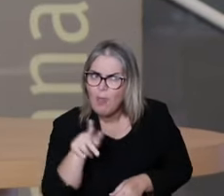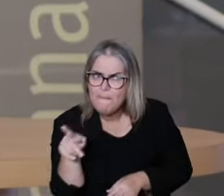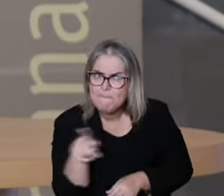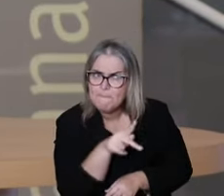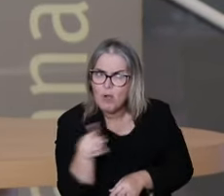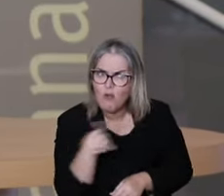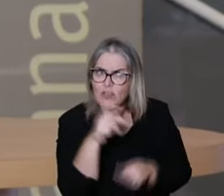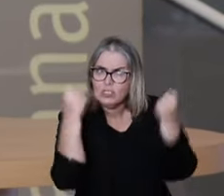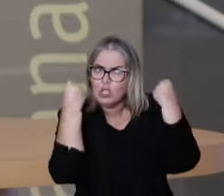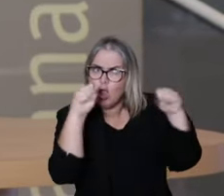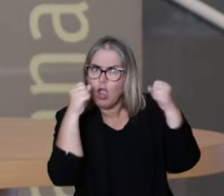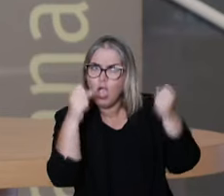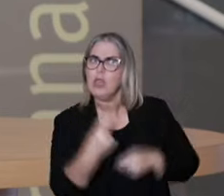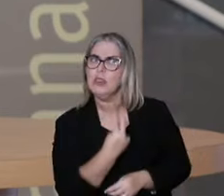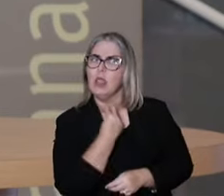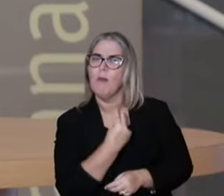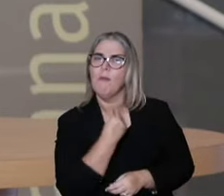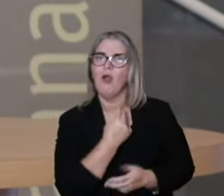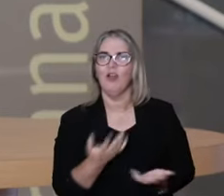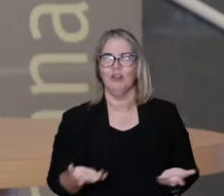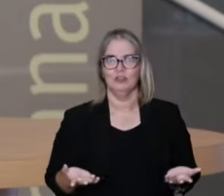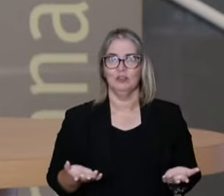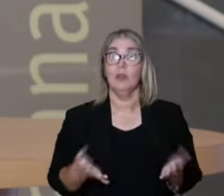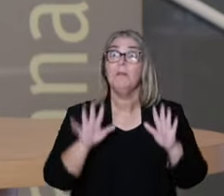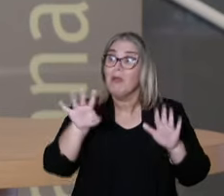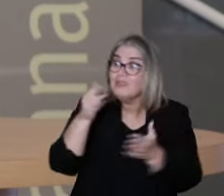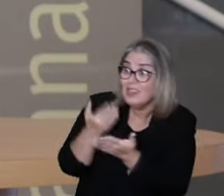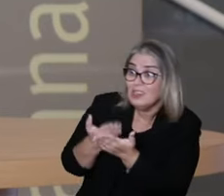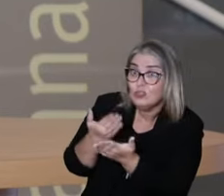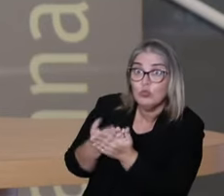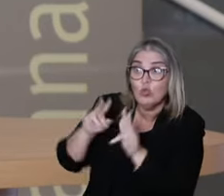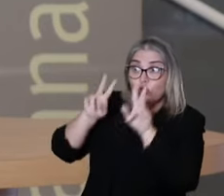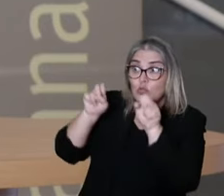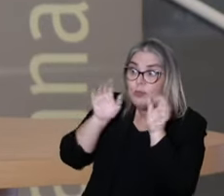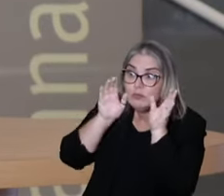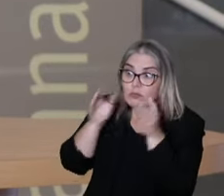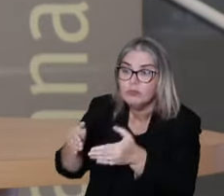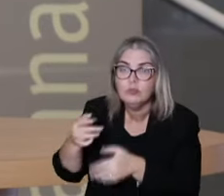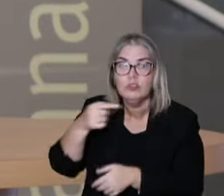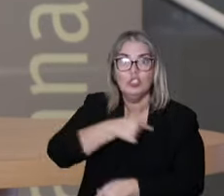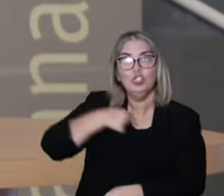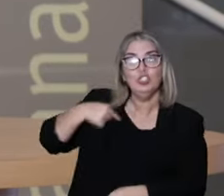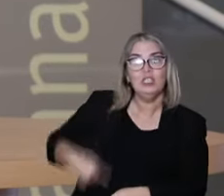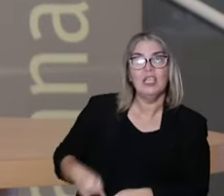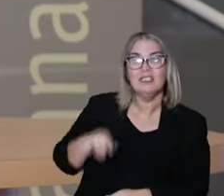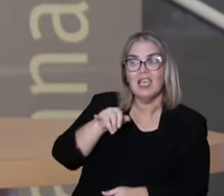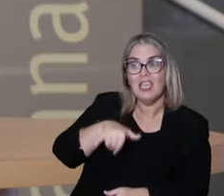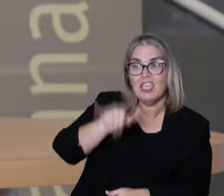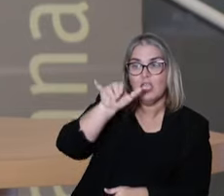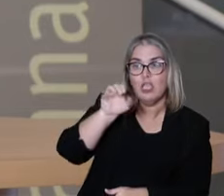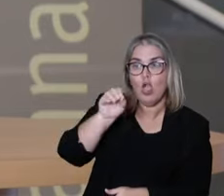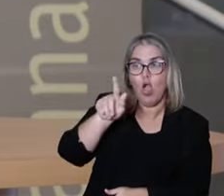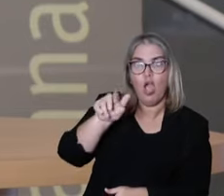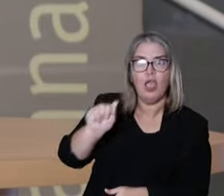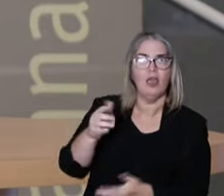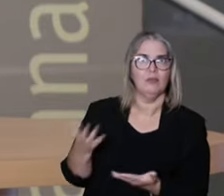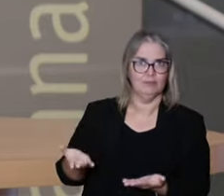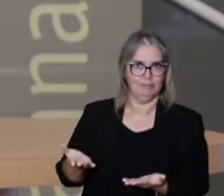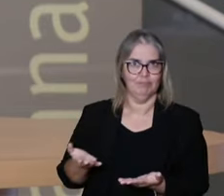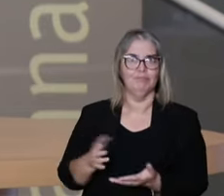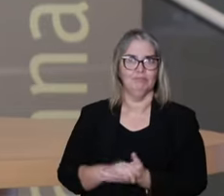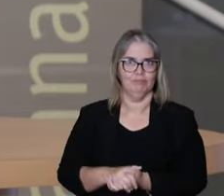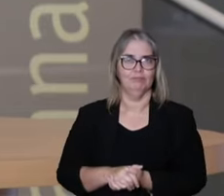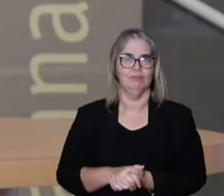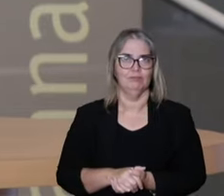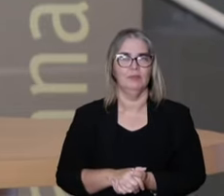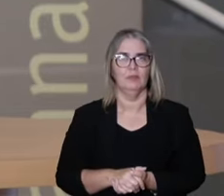that. So it's a type of logic that's quite present in our country. And it's a problem. I think that we need to define